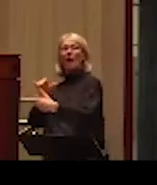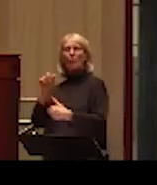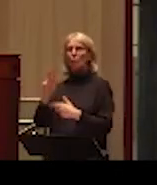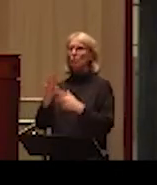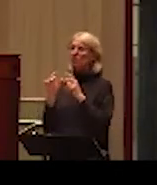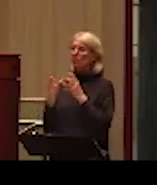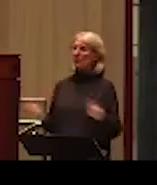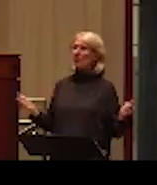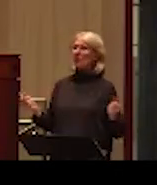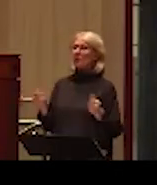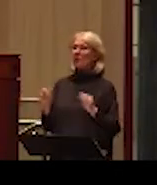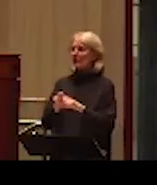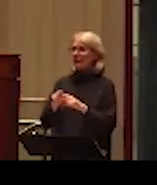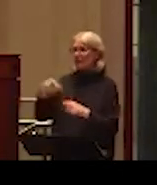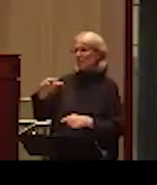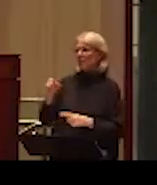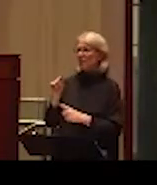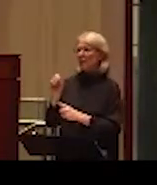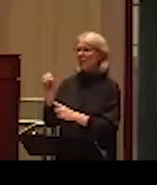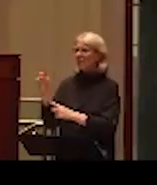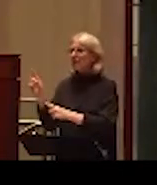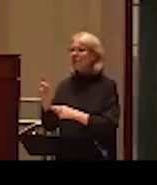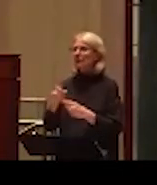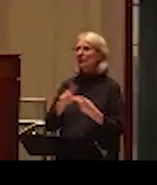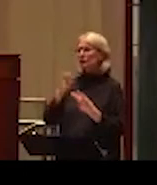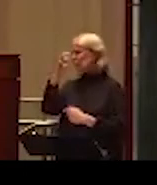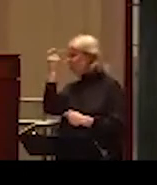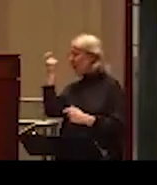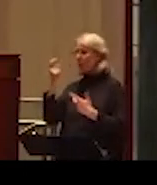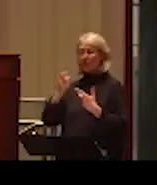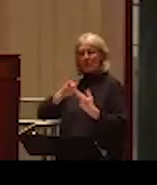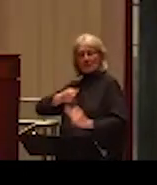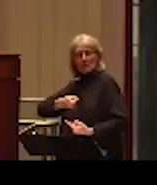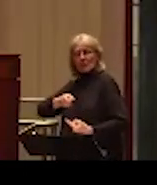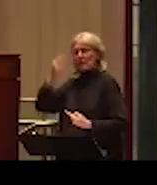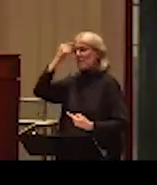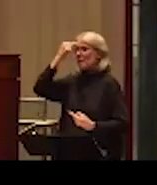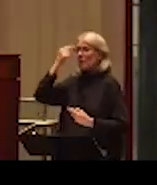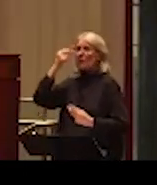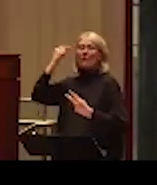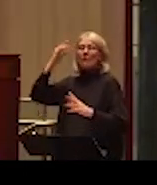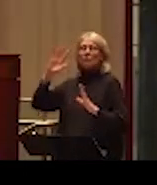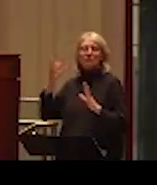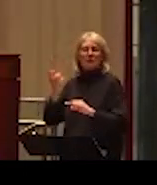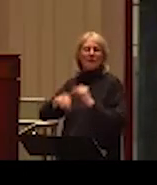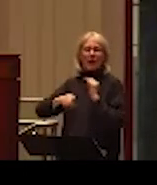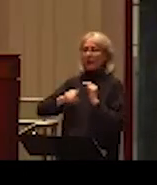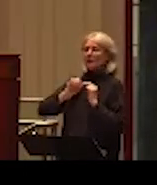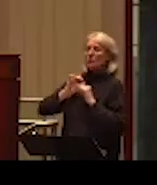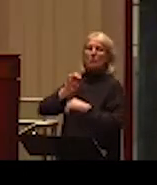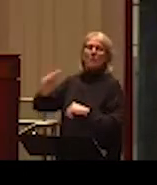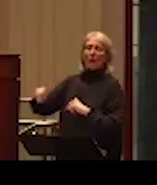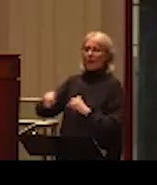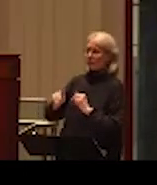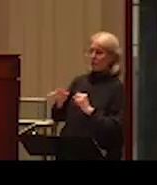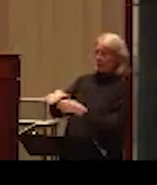with the post-traumatic stress disorder. So trauma that men feel startled when they think about the event. They cannot go to the places that they're associated